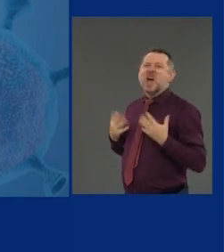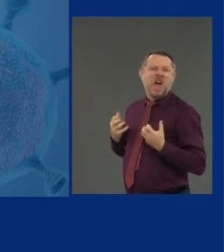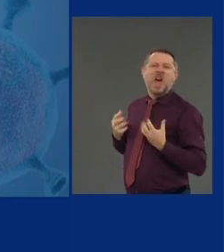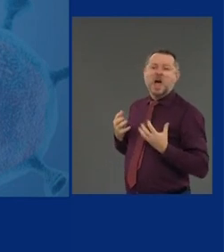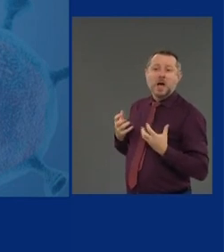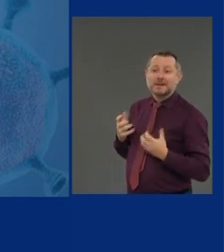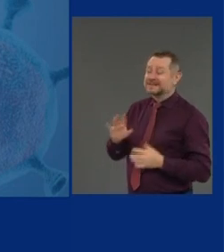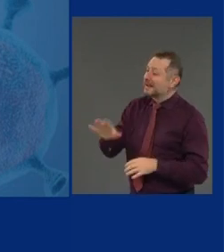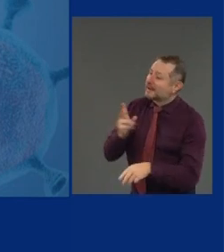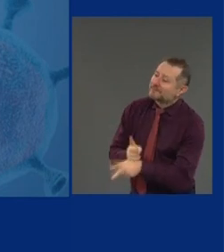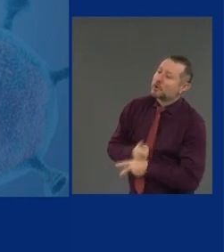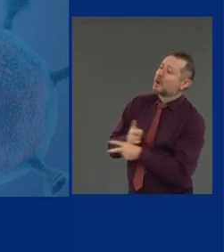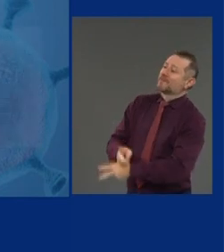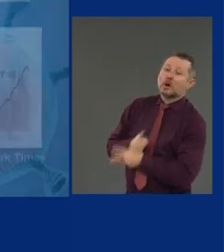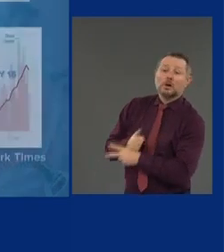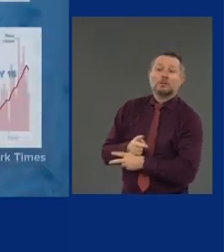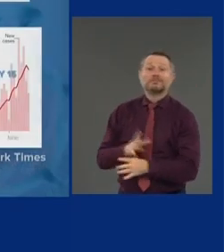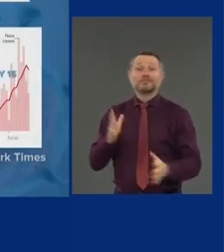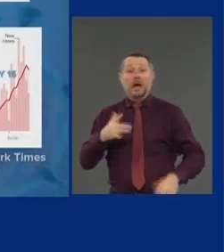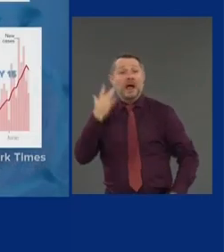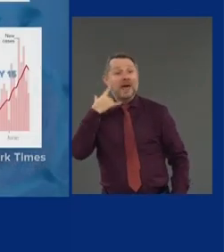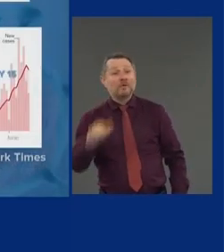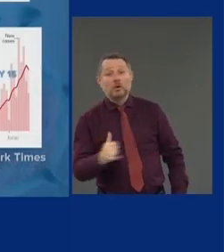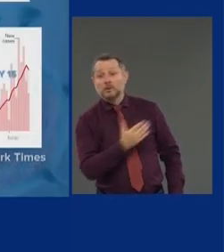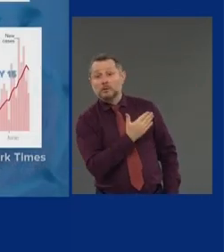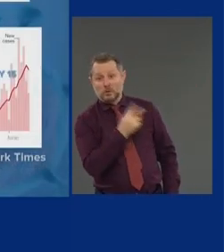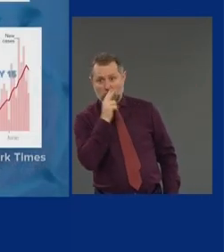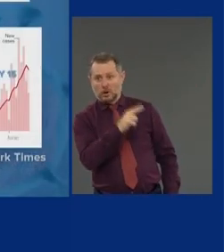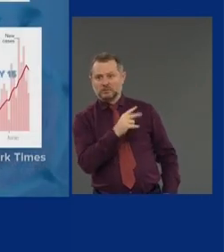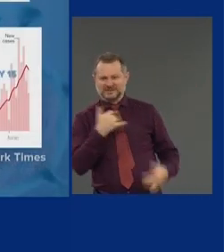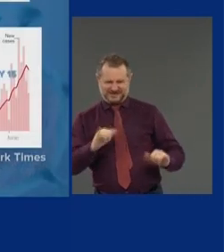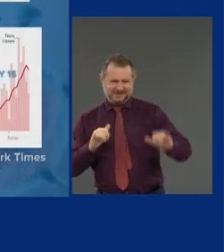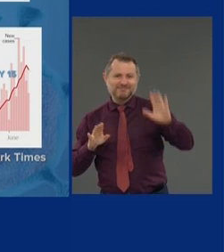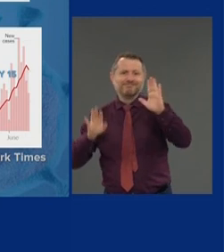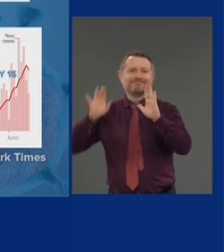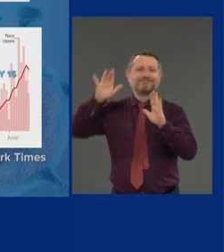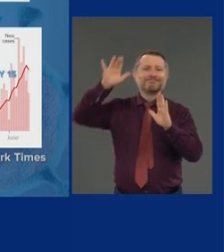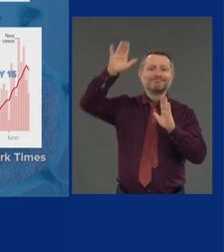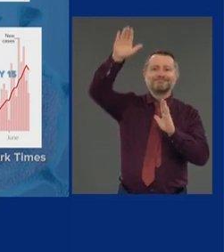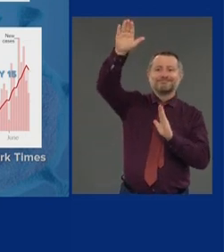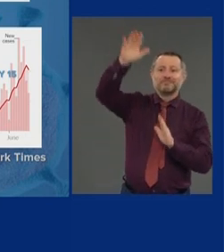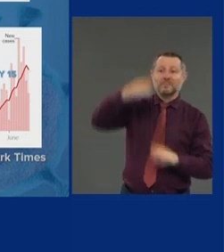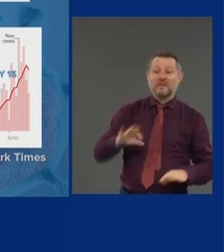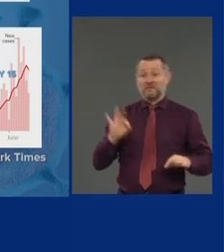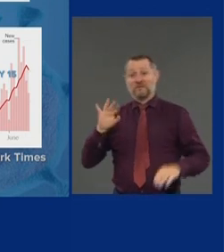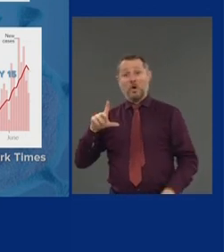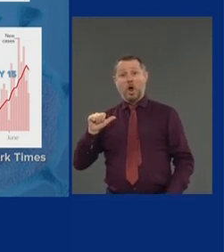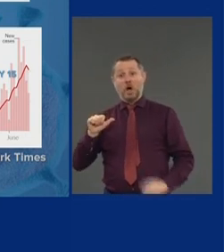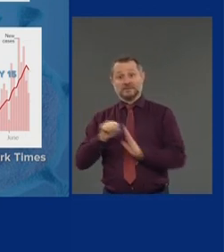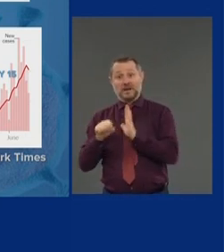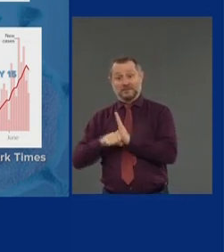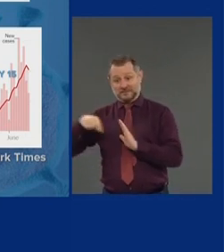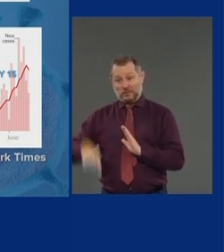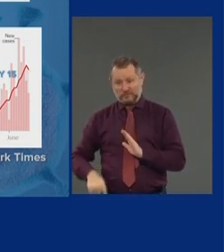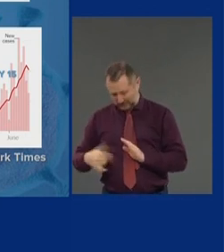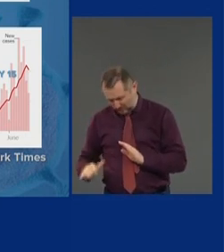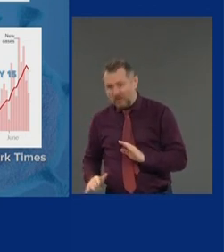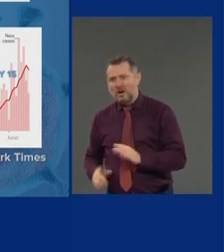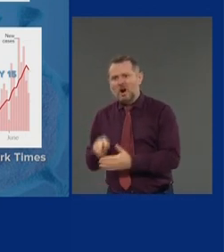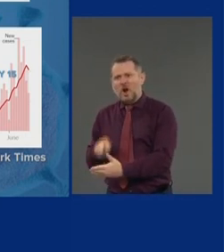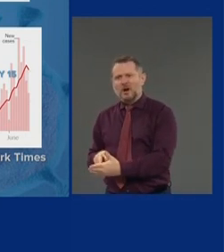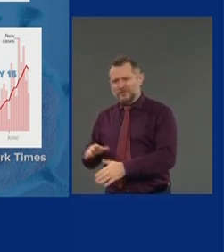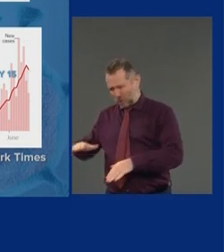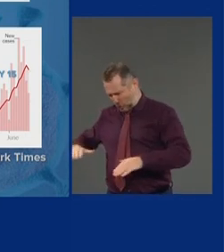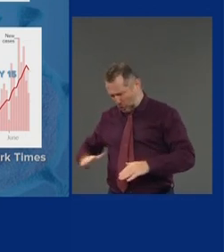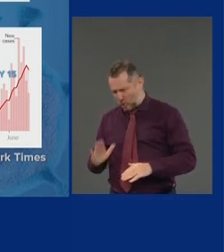California, the cases are still going up. Florida, the cases are going up. Look at those curves around the nation.